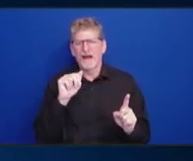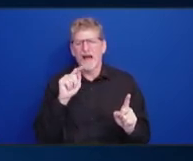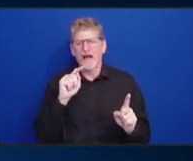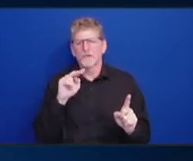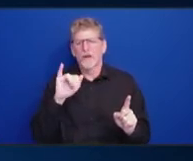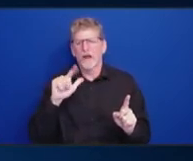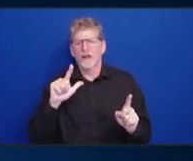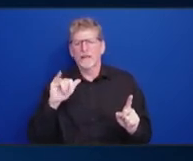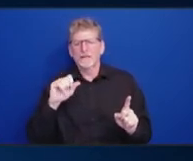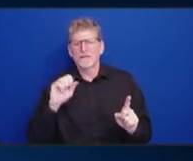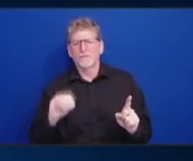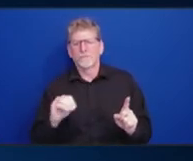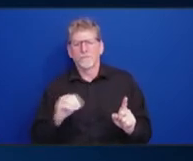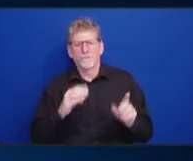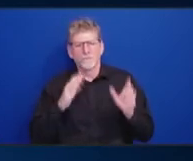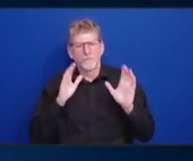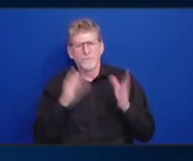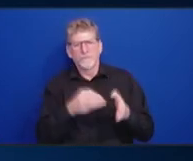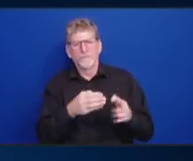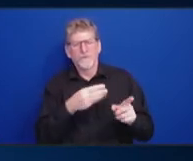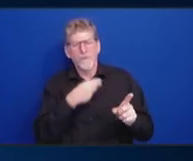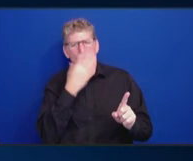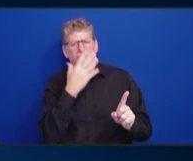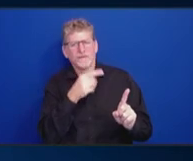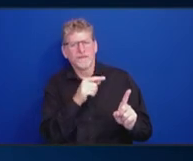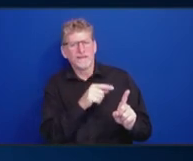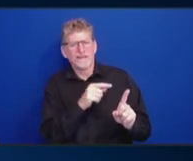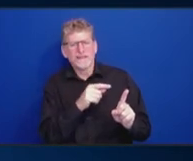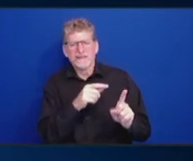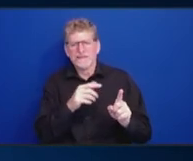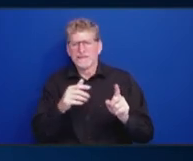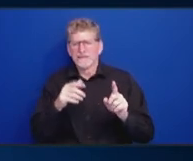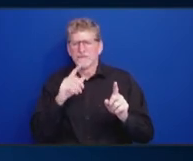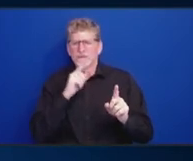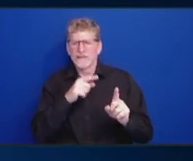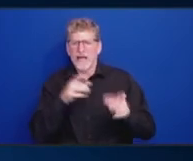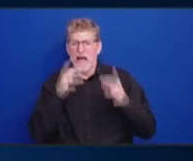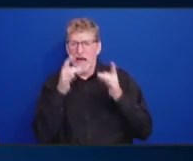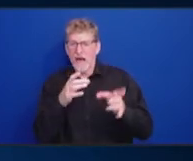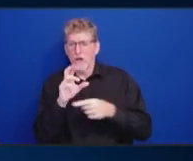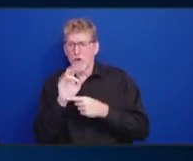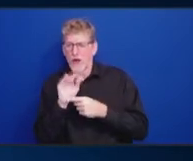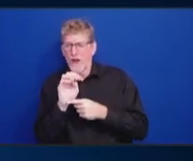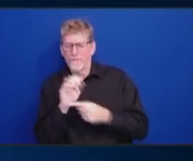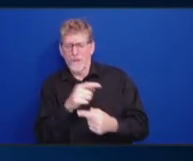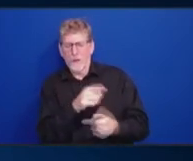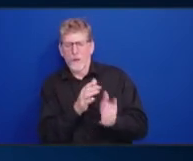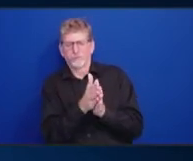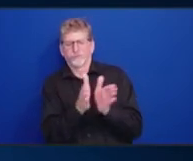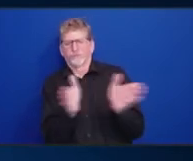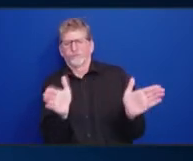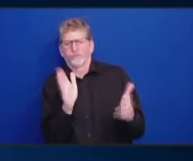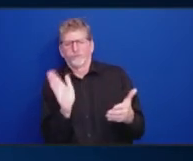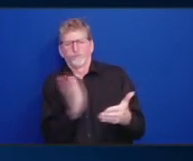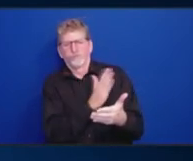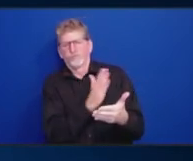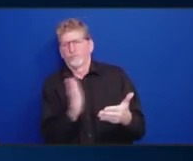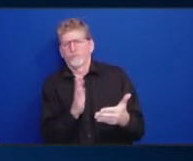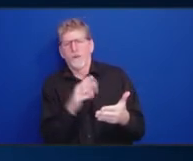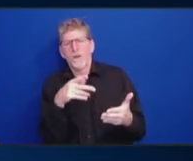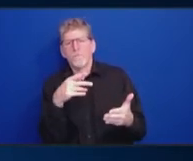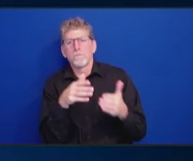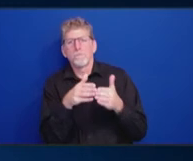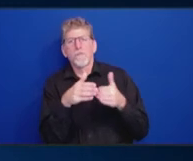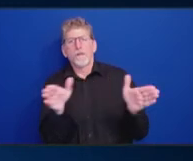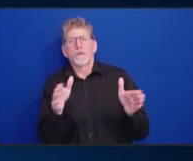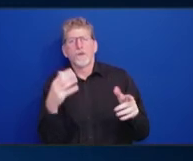everything from hate crimes to, like, public officials to, like, it's so enormous. And quite frankly, anyone could argue this about every single